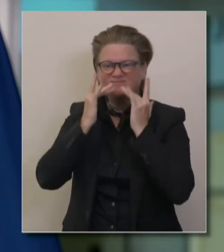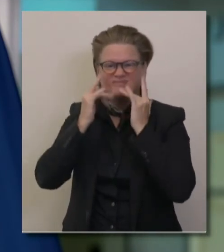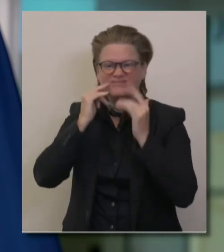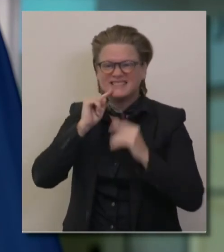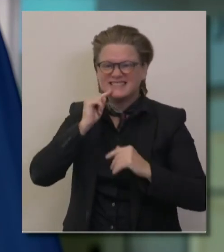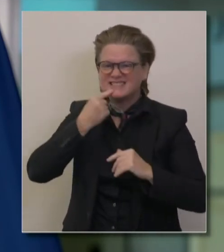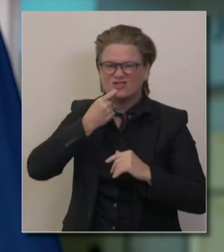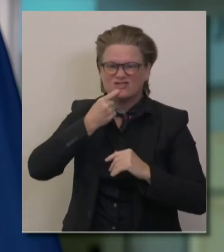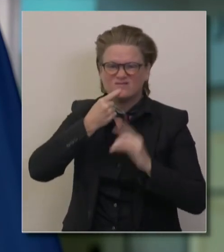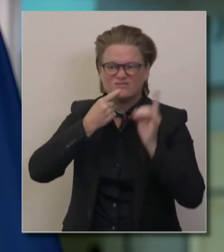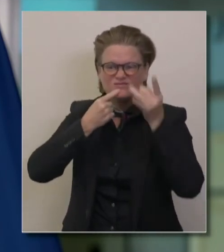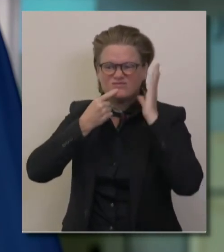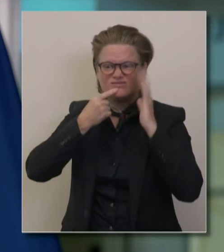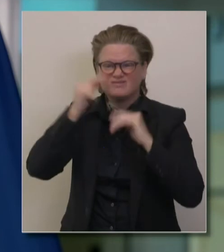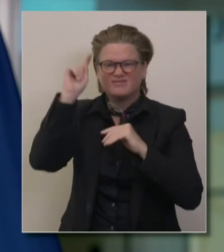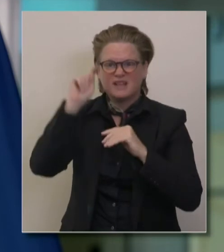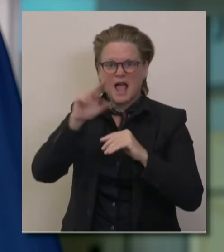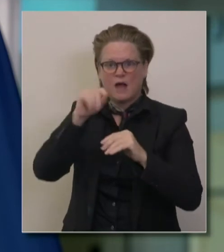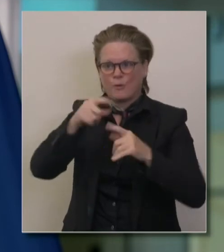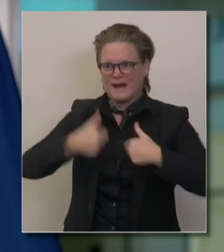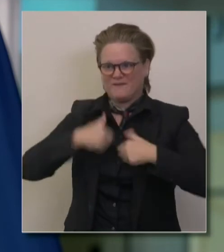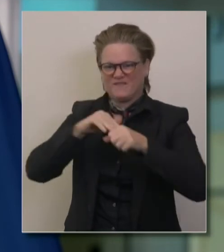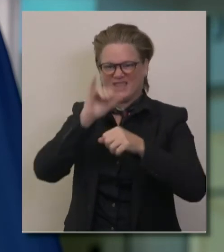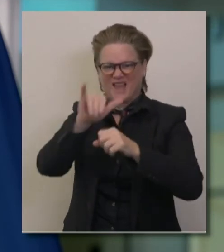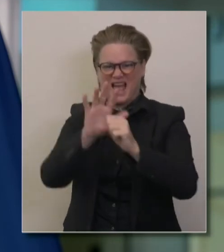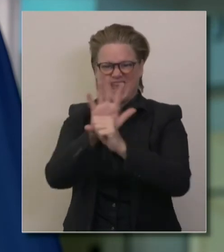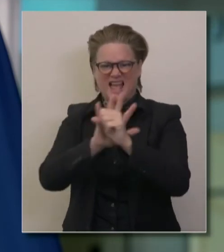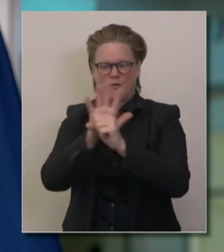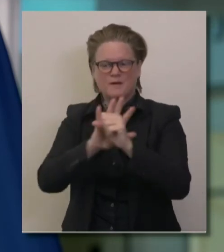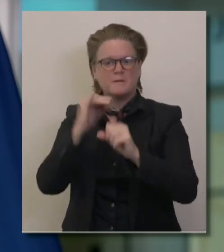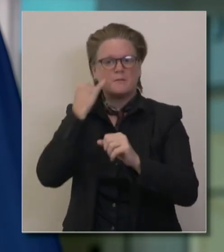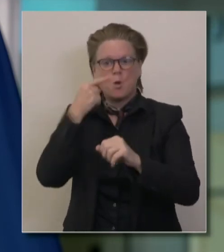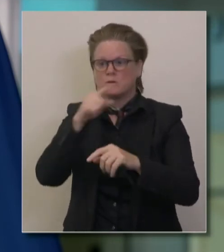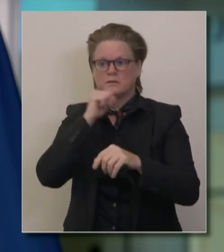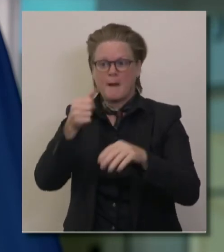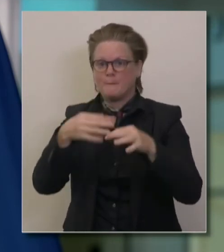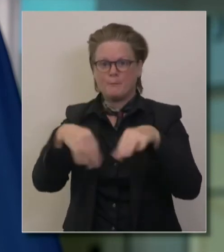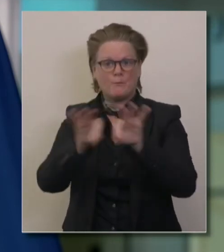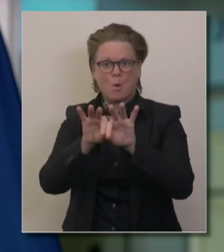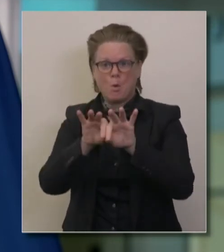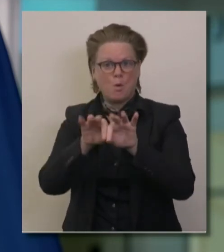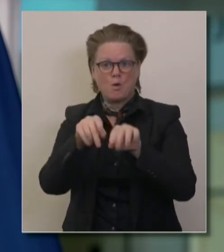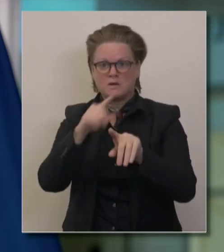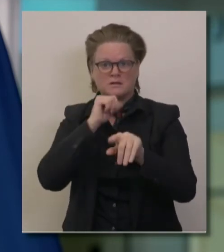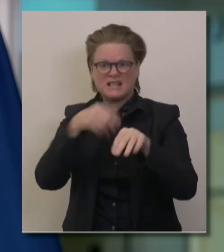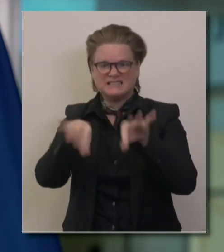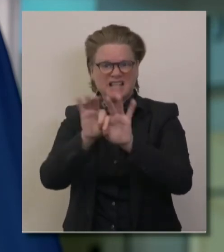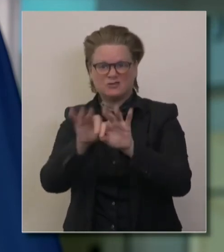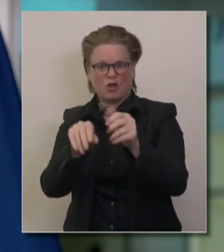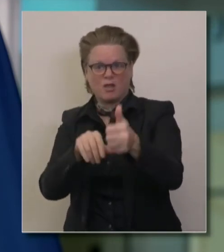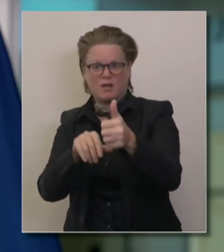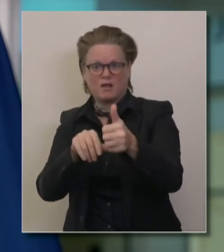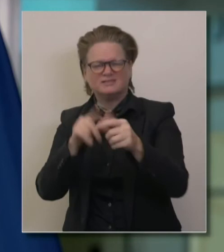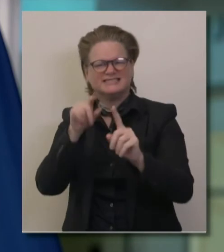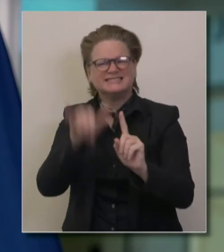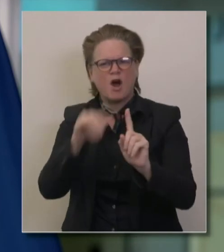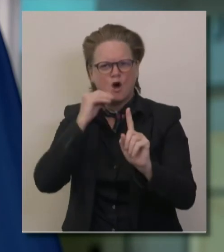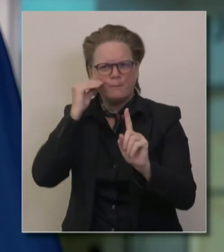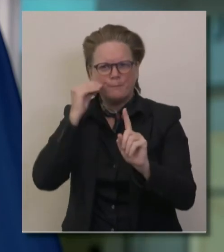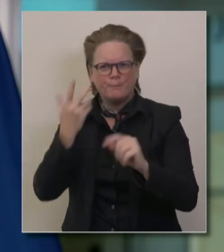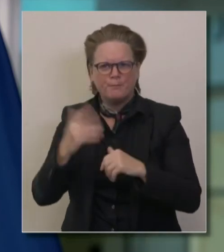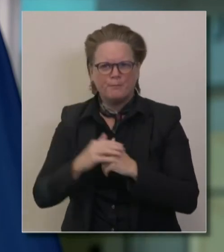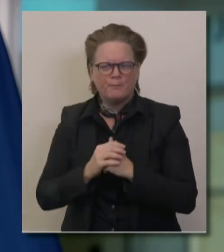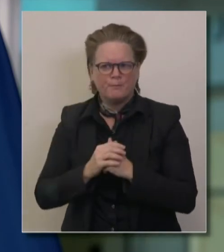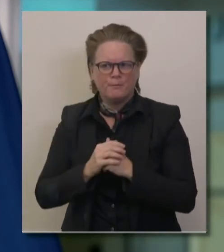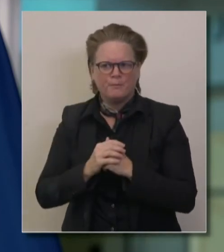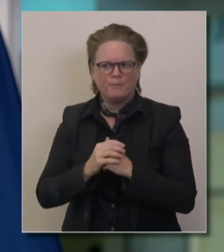if it's not essential for you to leave your home, if you aren't doing one of the outdoor activities with your household